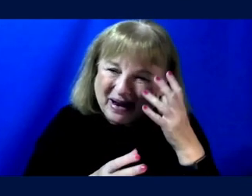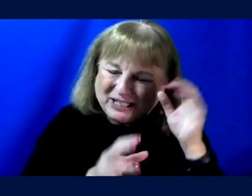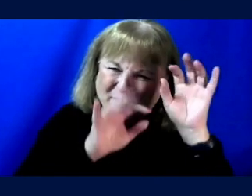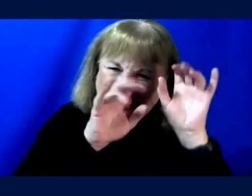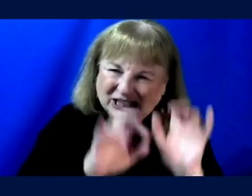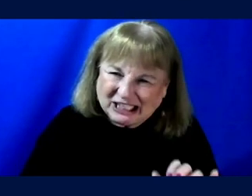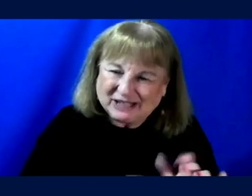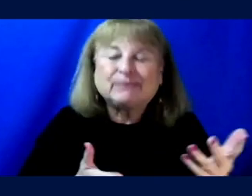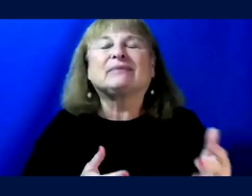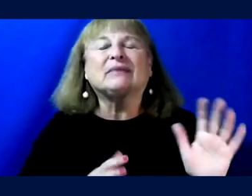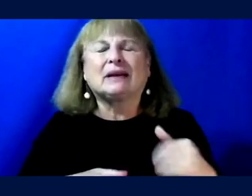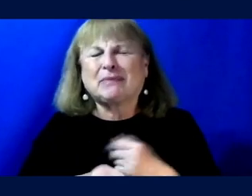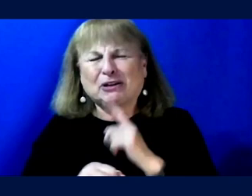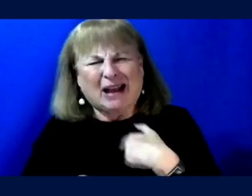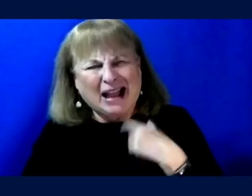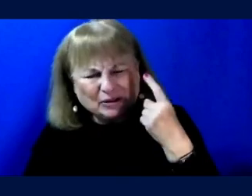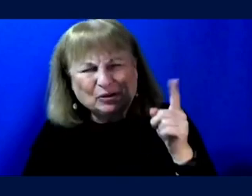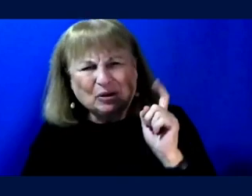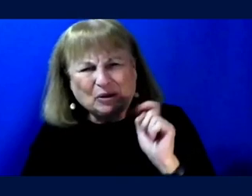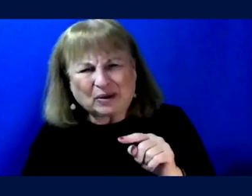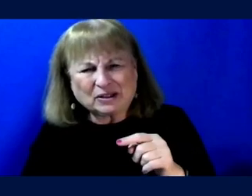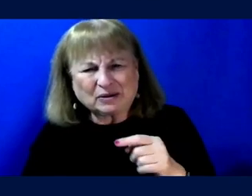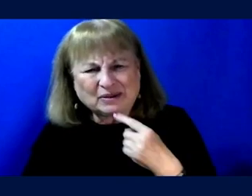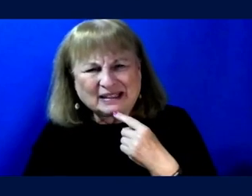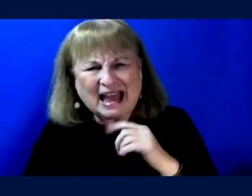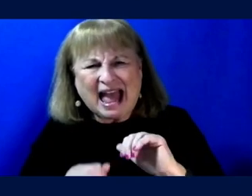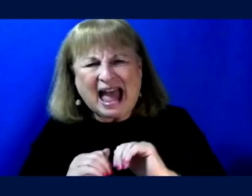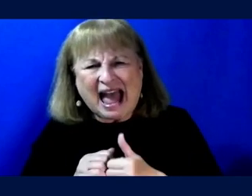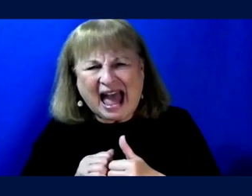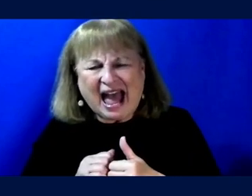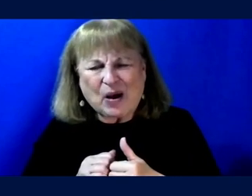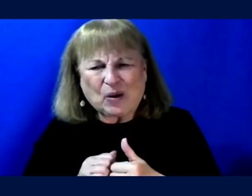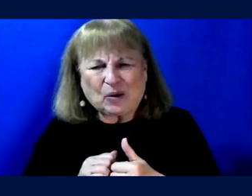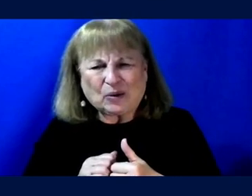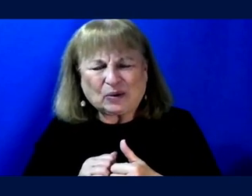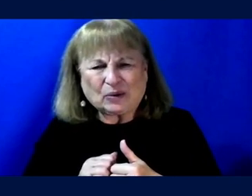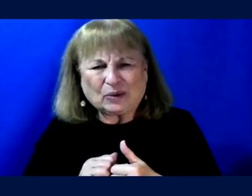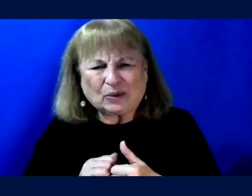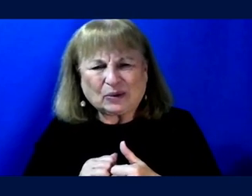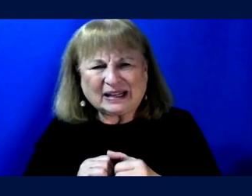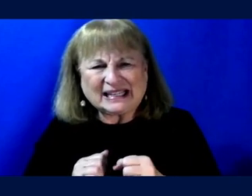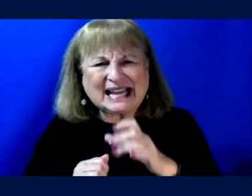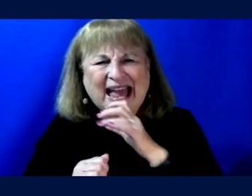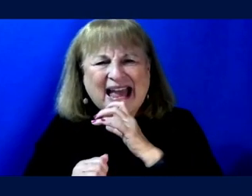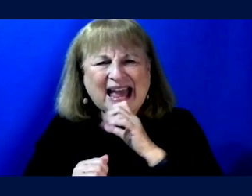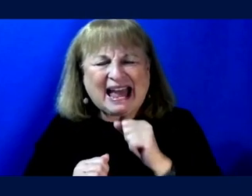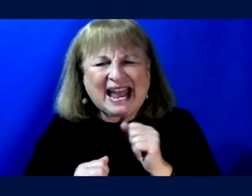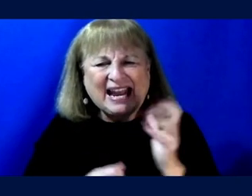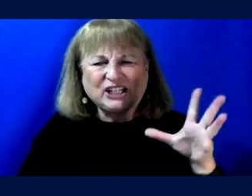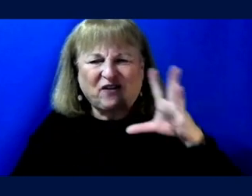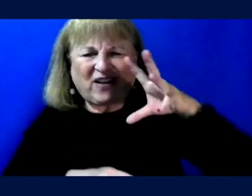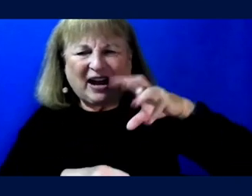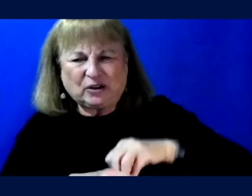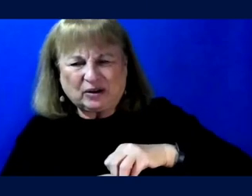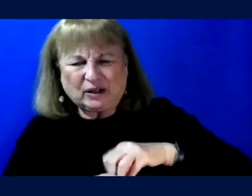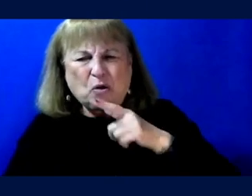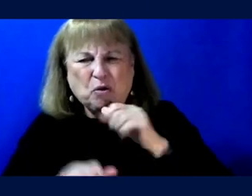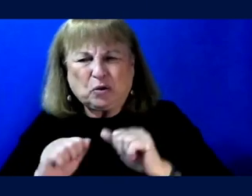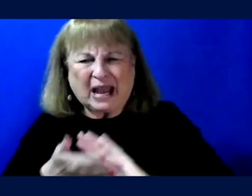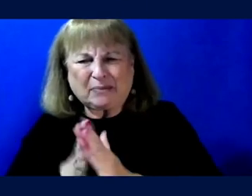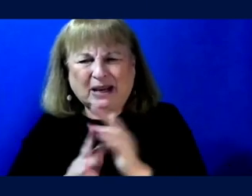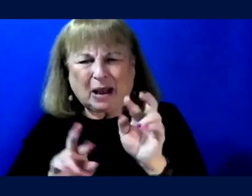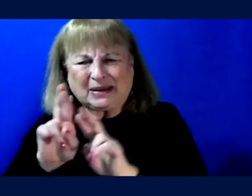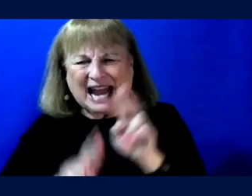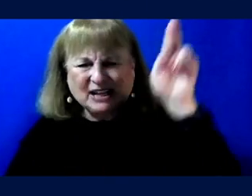Uh, so just to make sure I understood the question, it is, uh, how is, uh, age can factored into who can become an